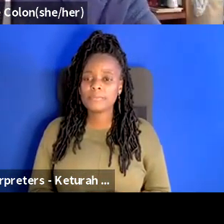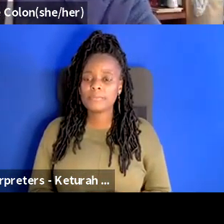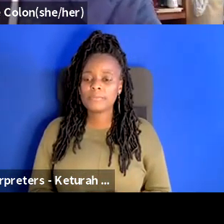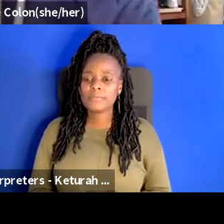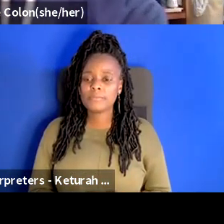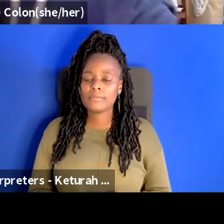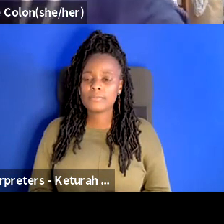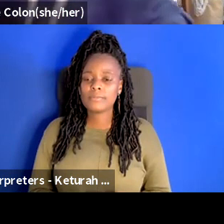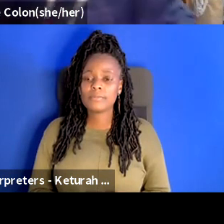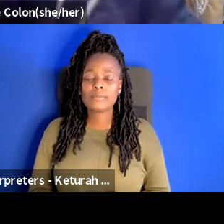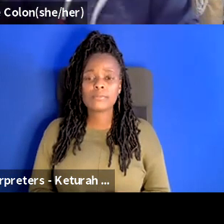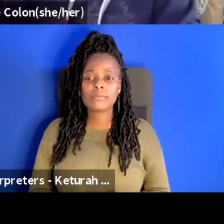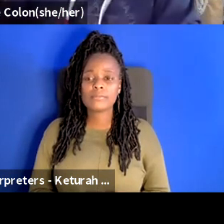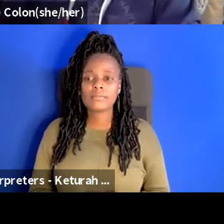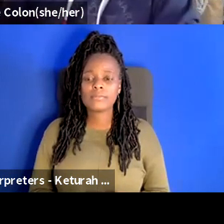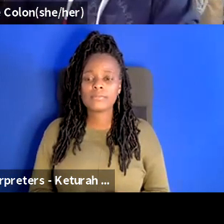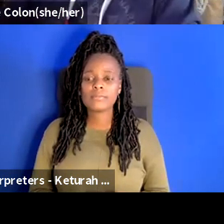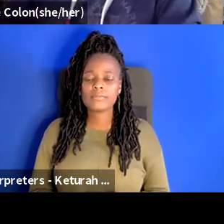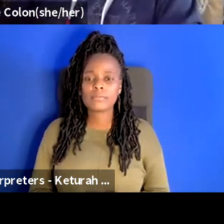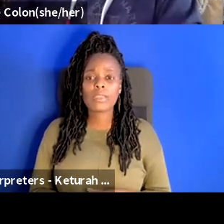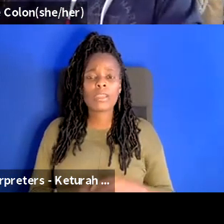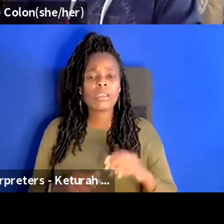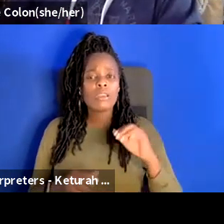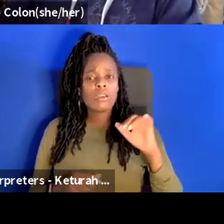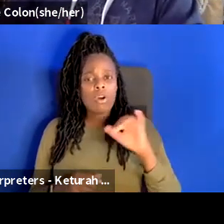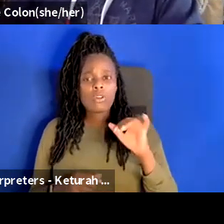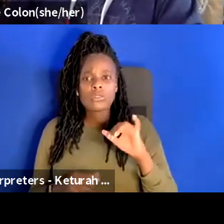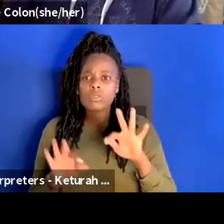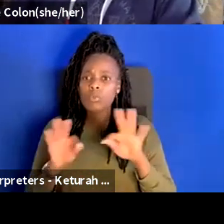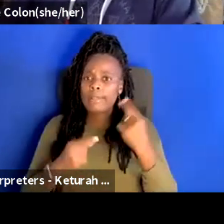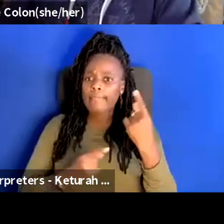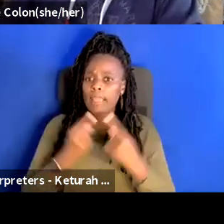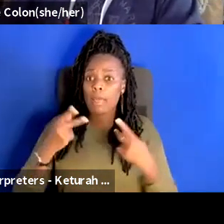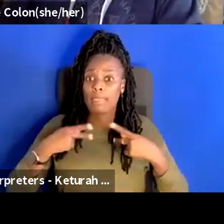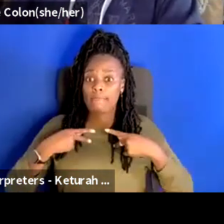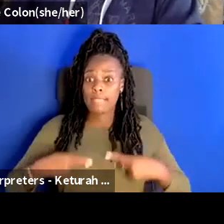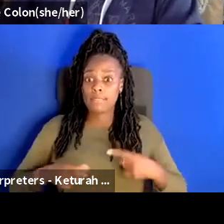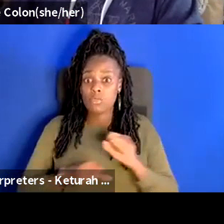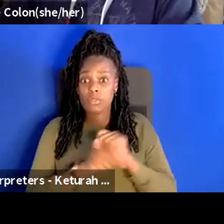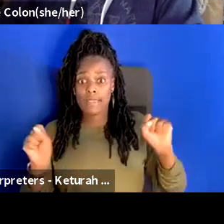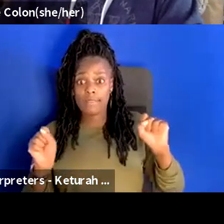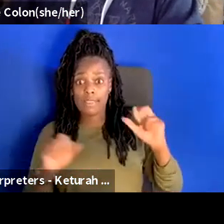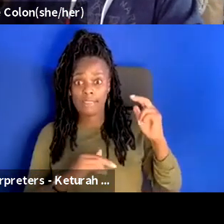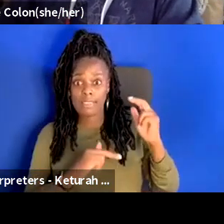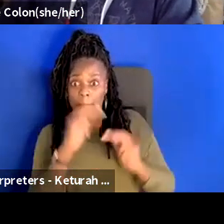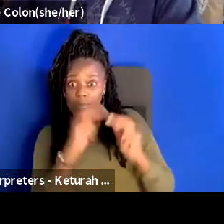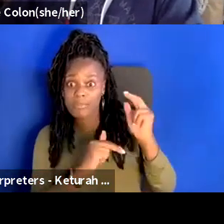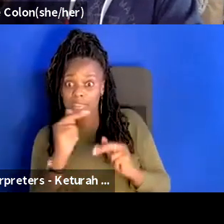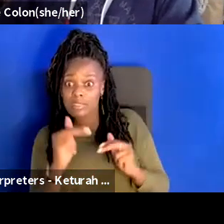of the physical safety of the physical buildings that we work in and